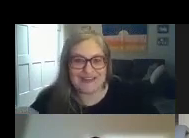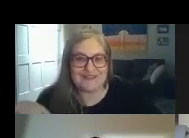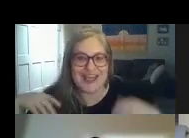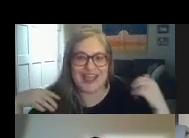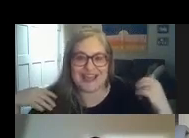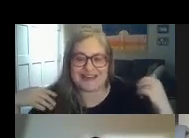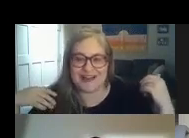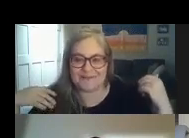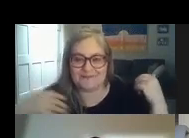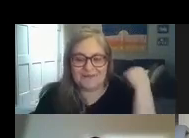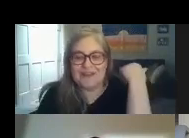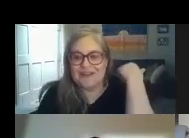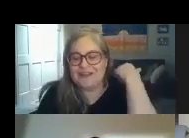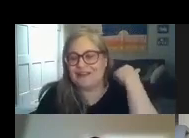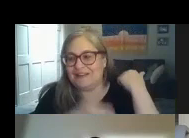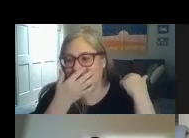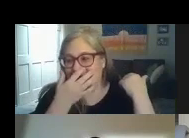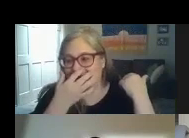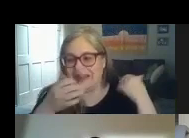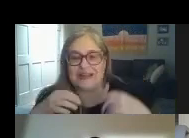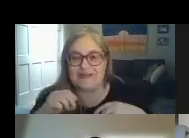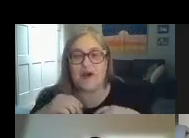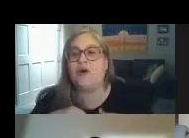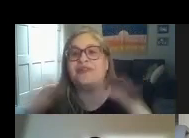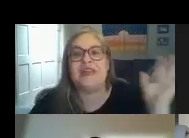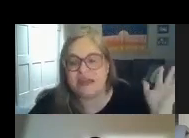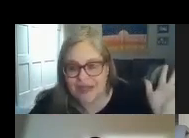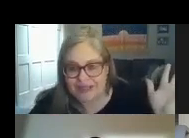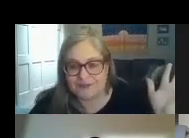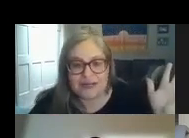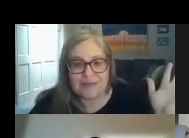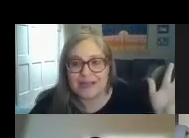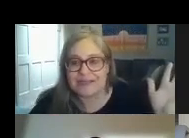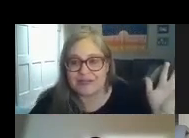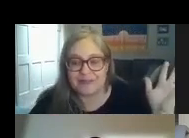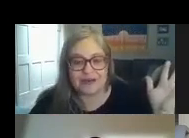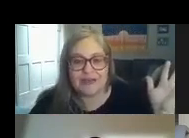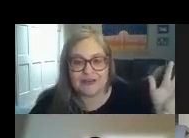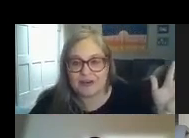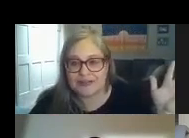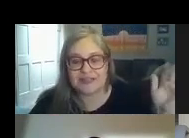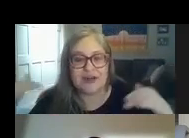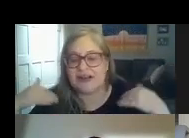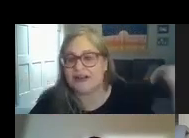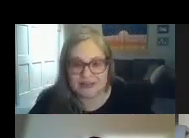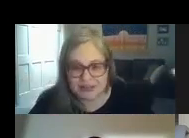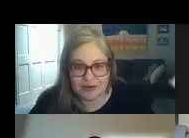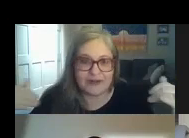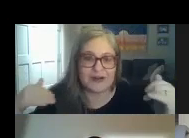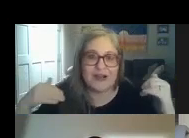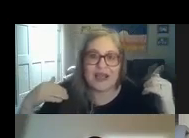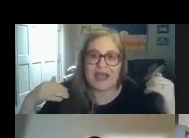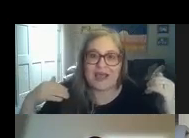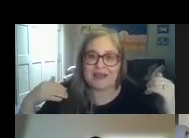staff and um it the whole thing lasts 40 minutes and you barely even know it started and it's